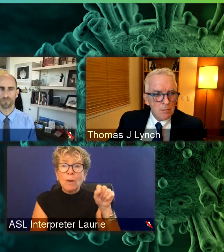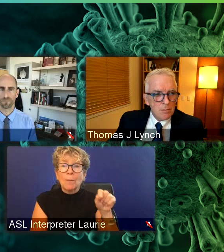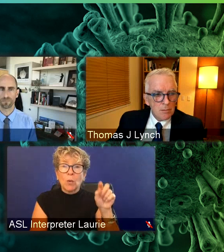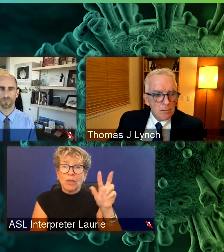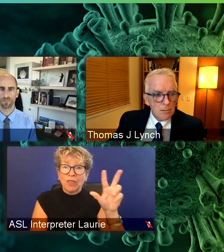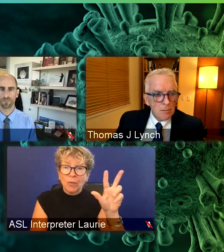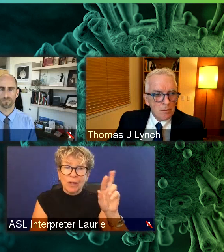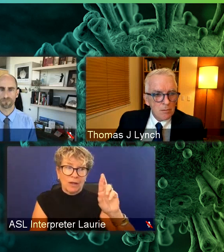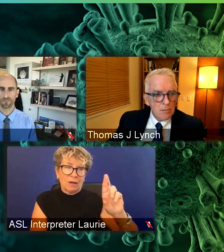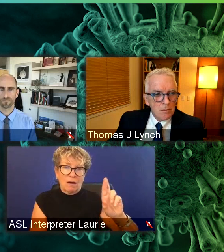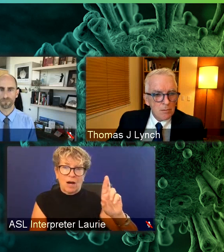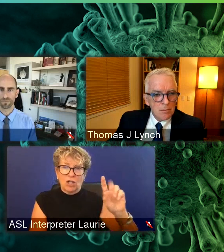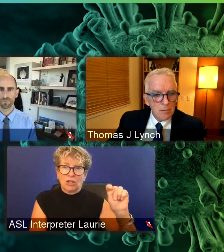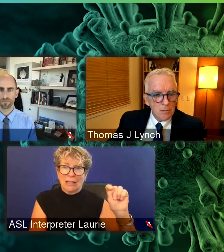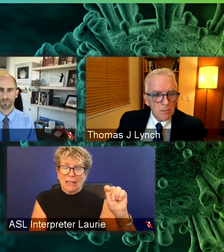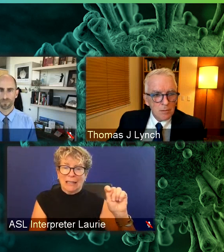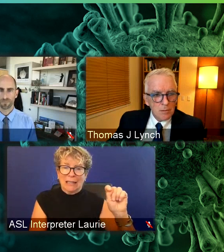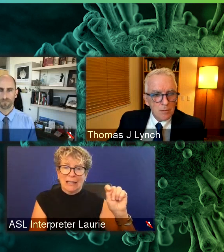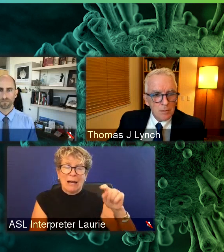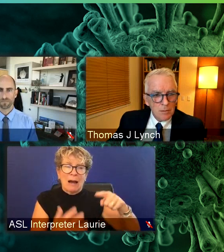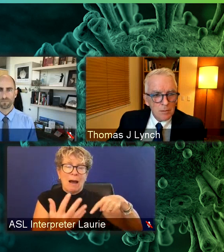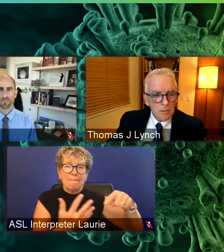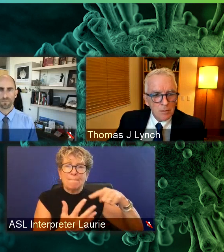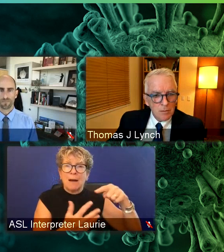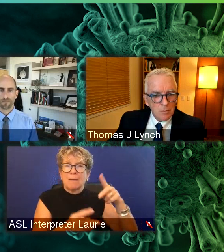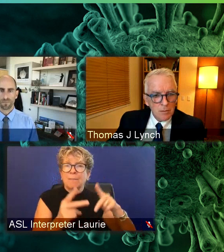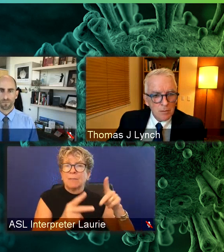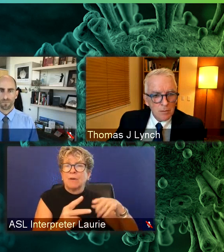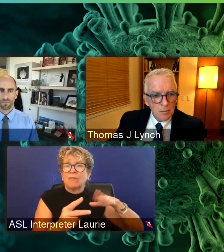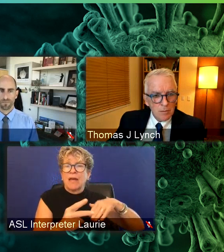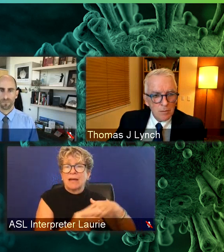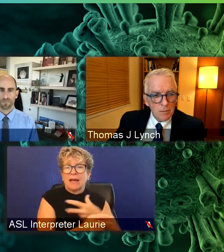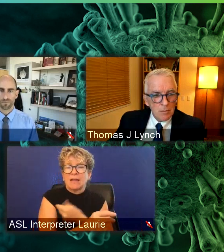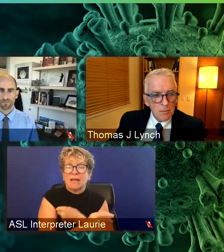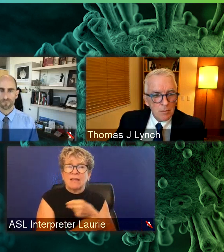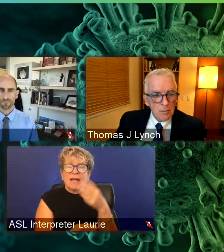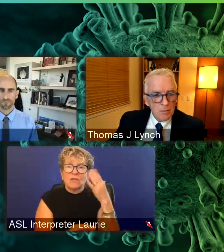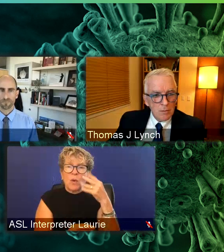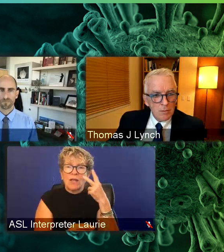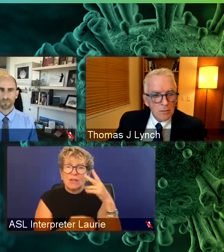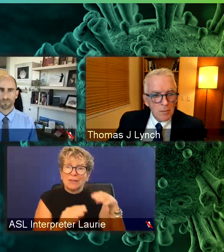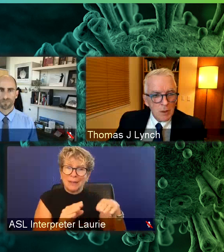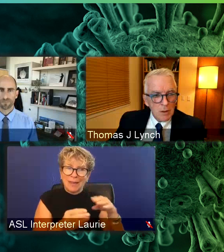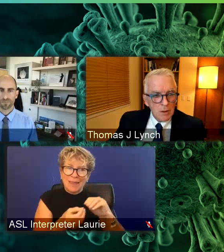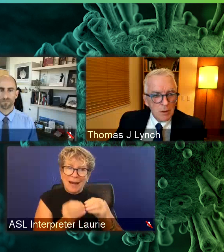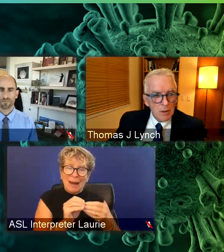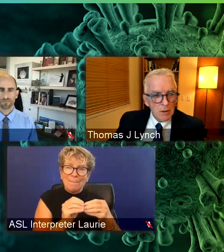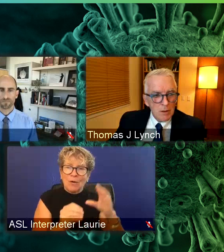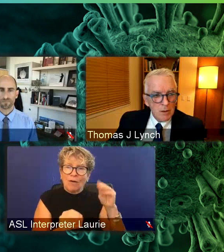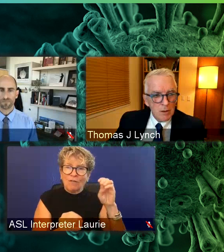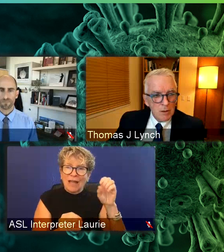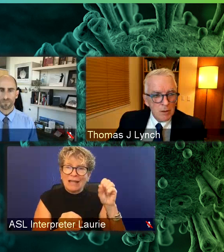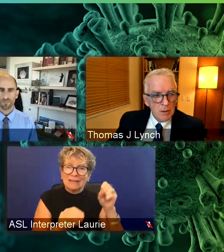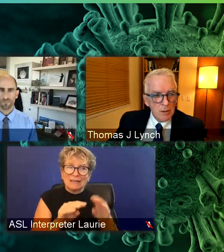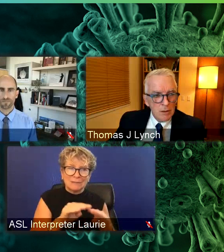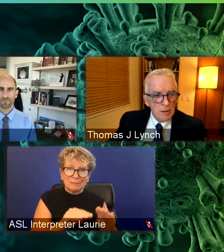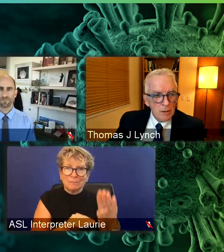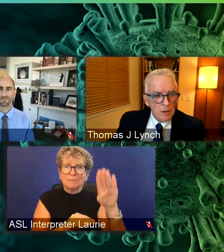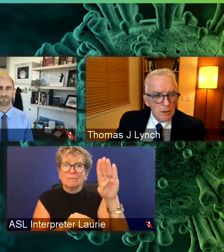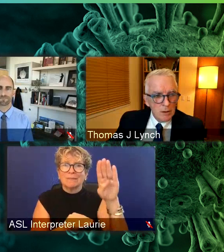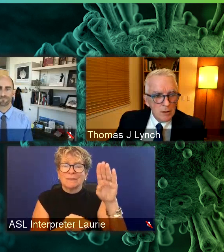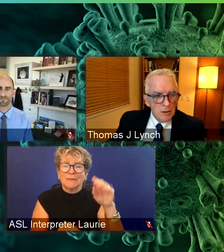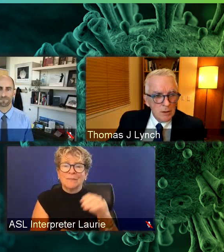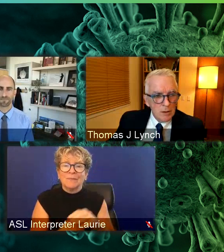And that that's why we have this this growing growing wave. We'll expect that to create enough population immunity